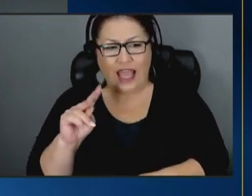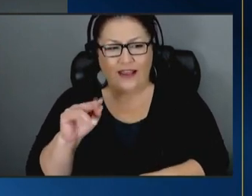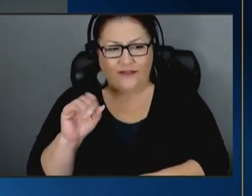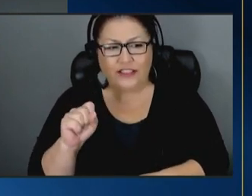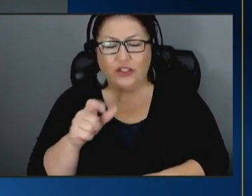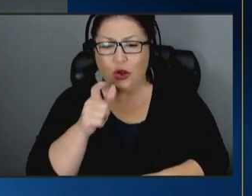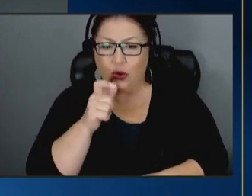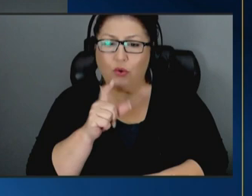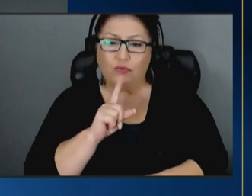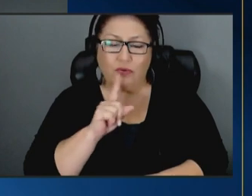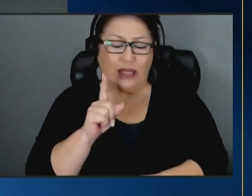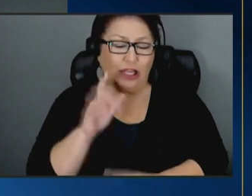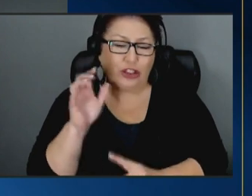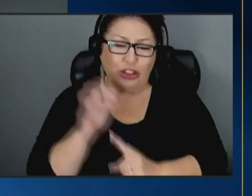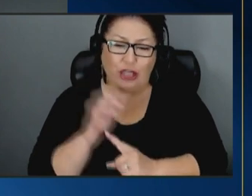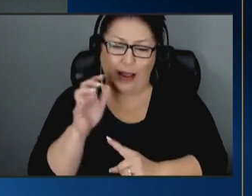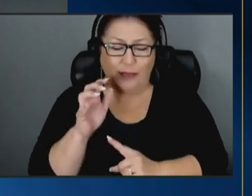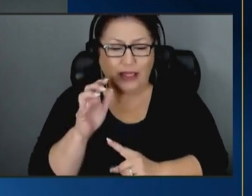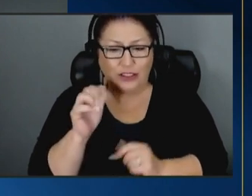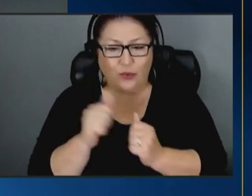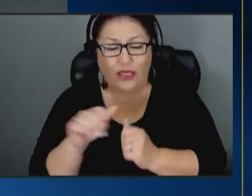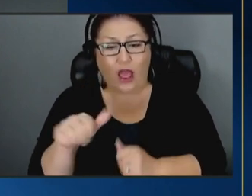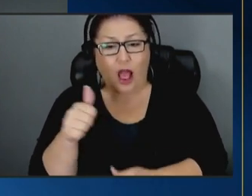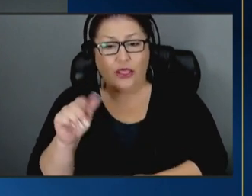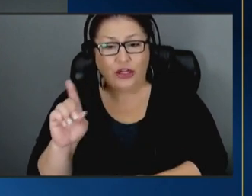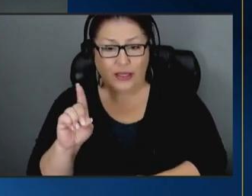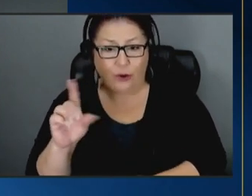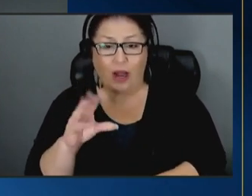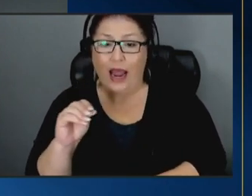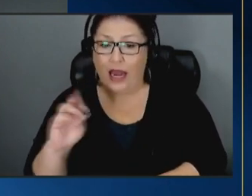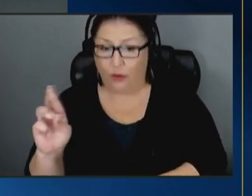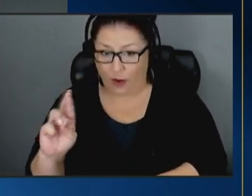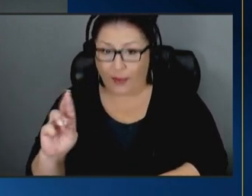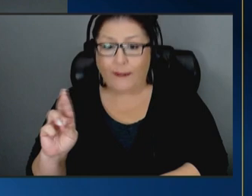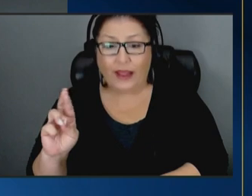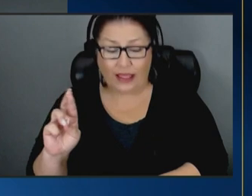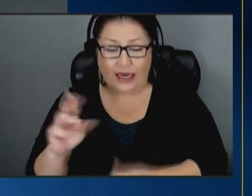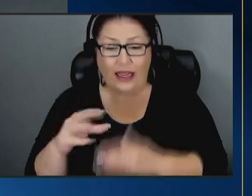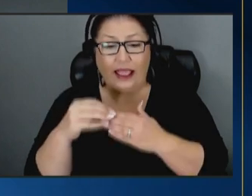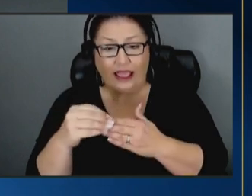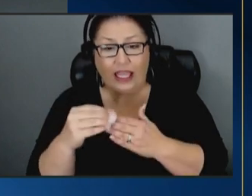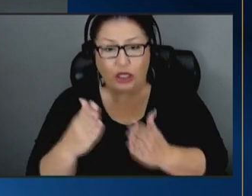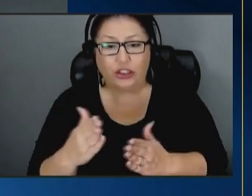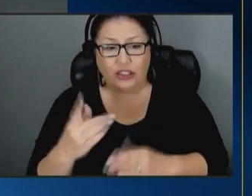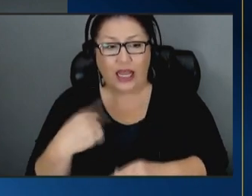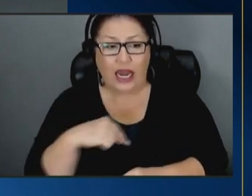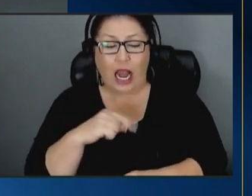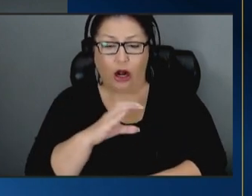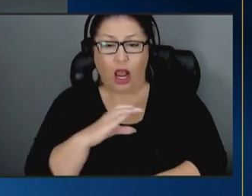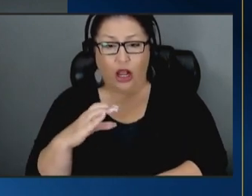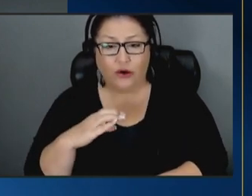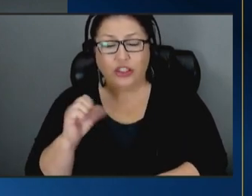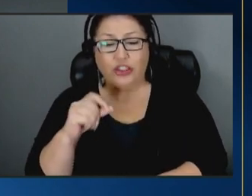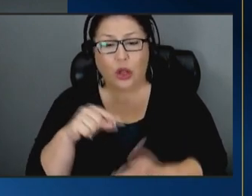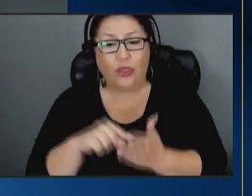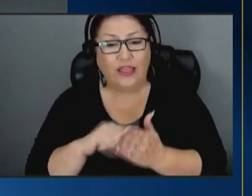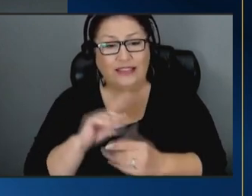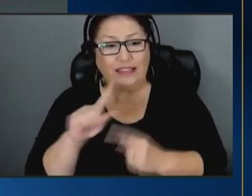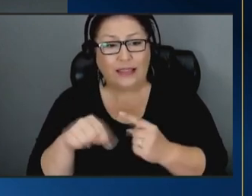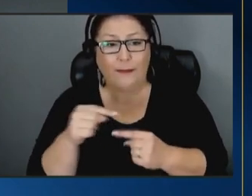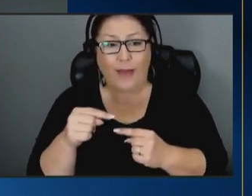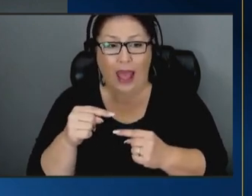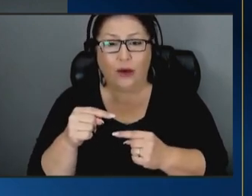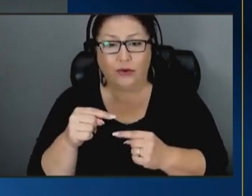champions alongside other democratic and republican leaders in our congress so this is all about bipartisan